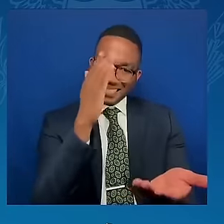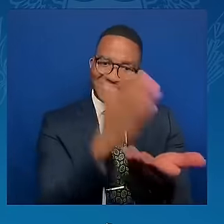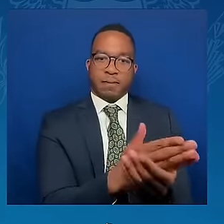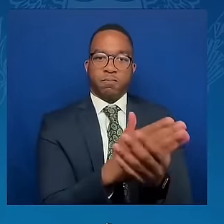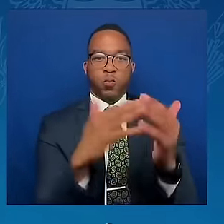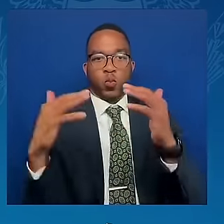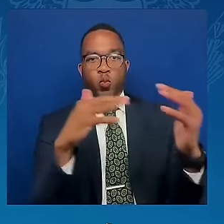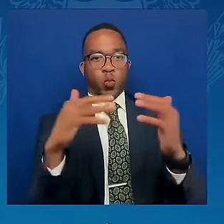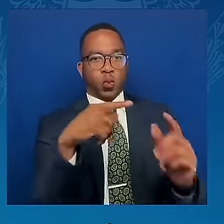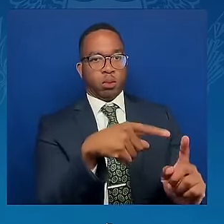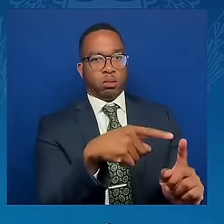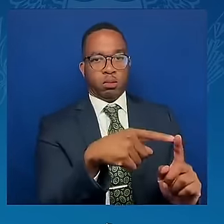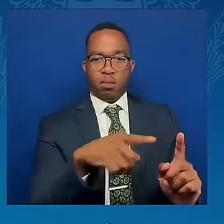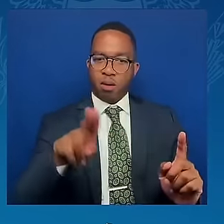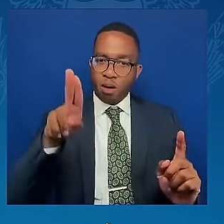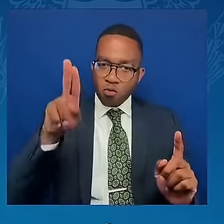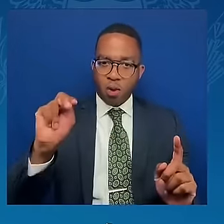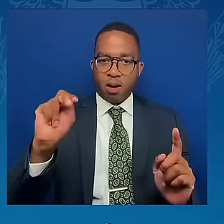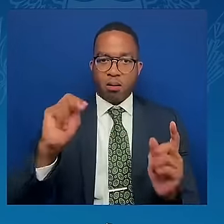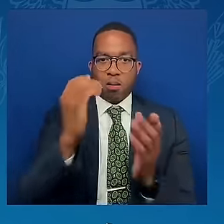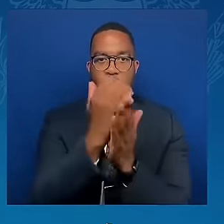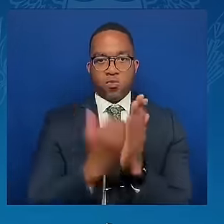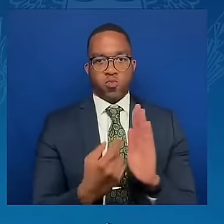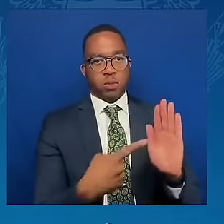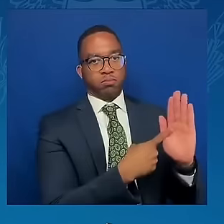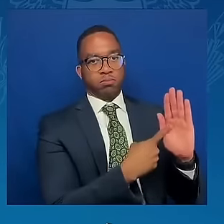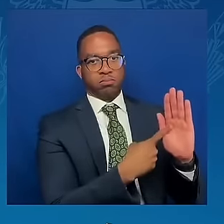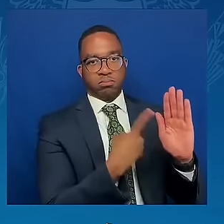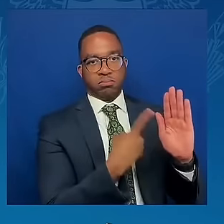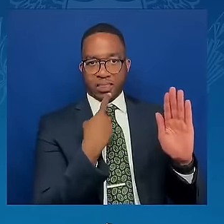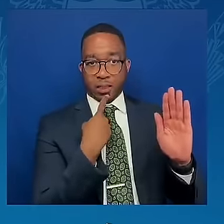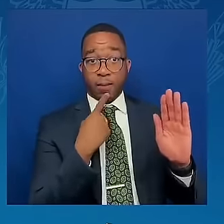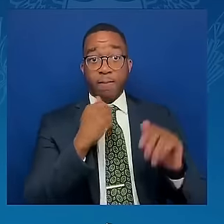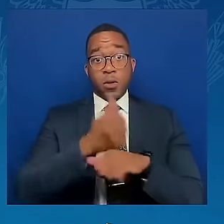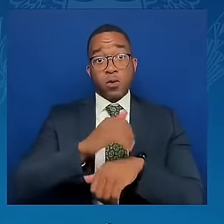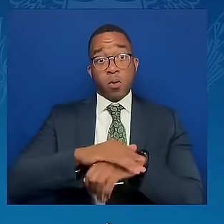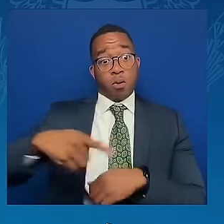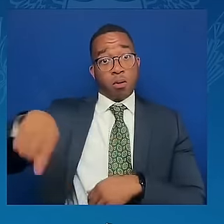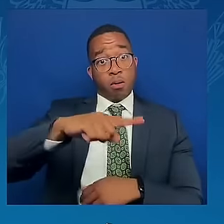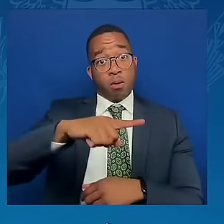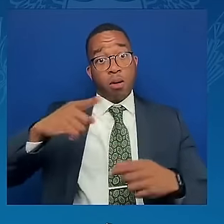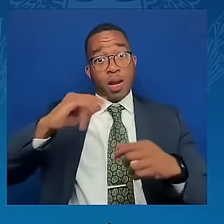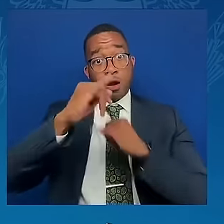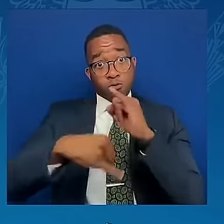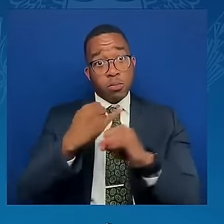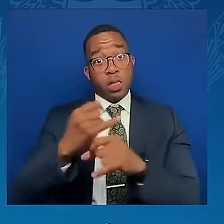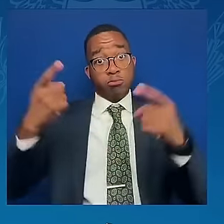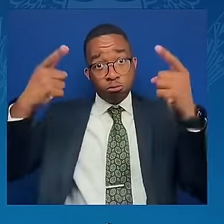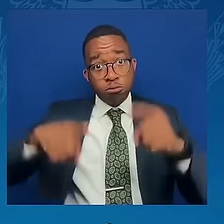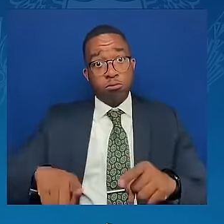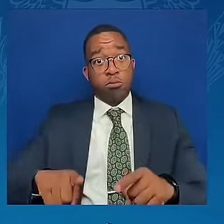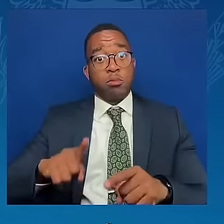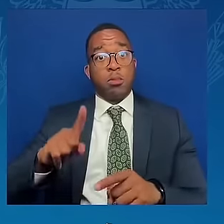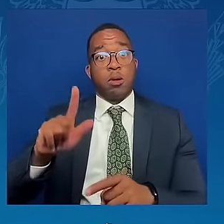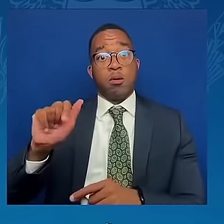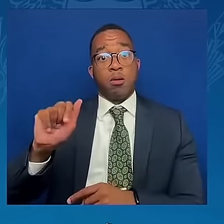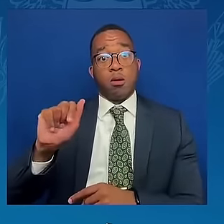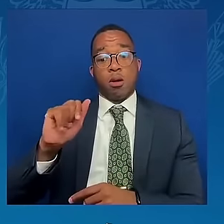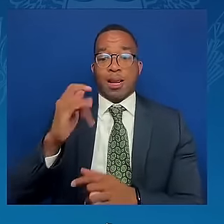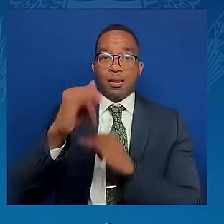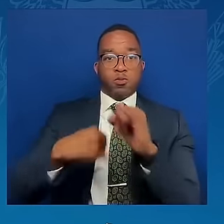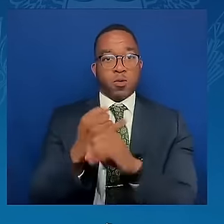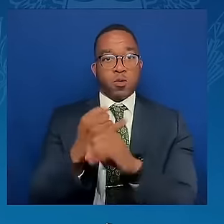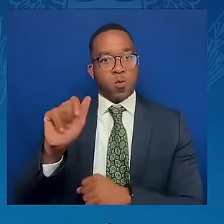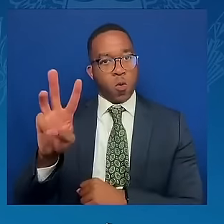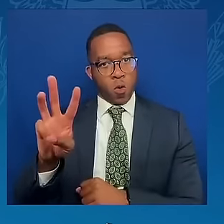for international law, the just interests of the Ukrainian people, and the idea of the undeniable value